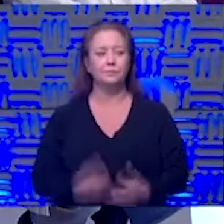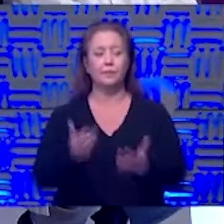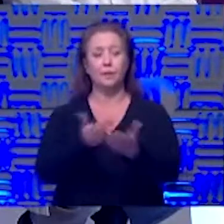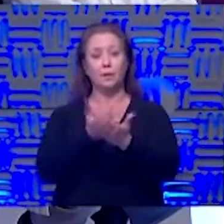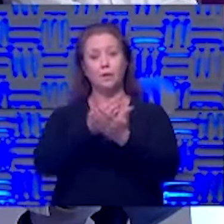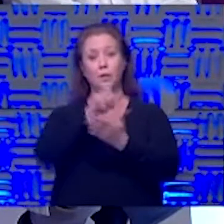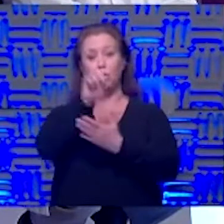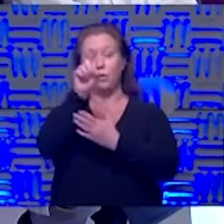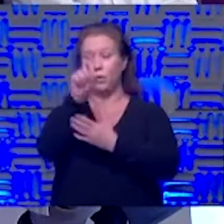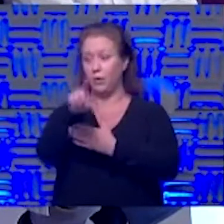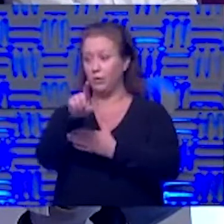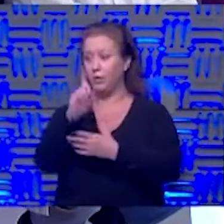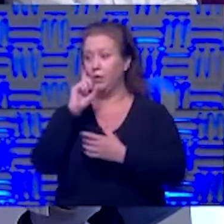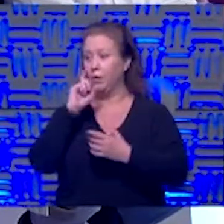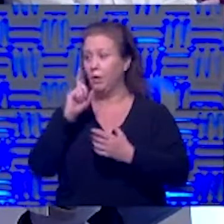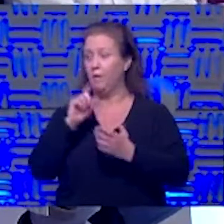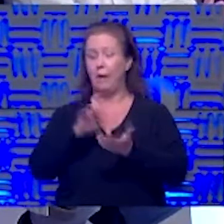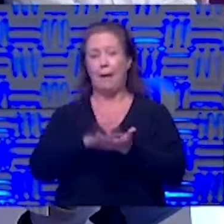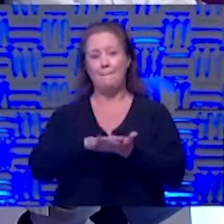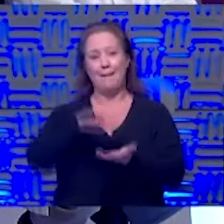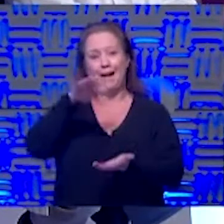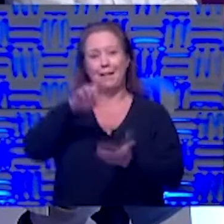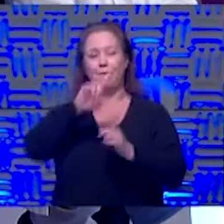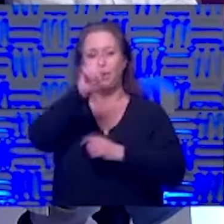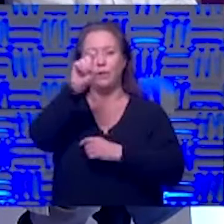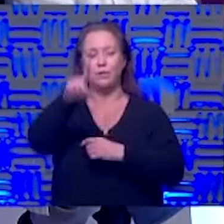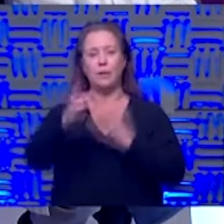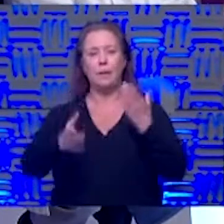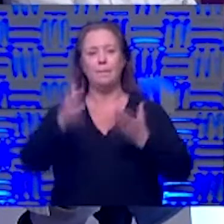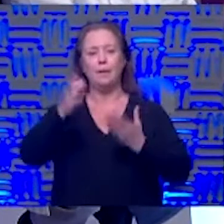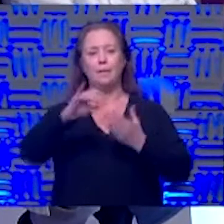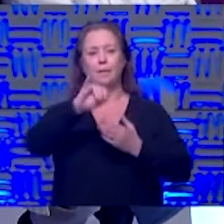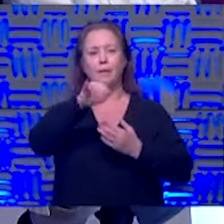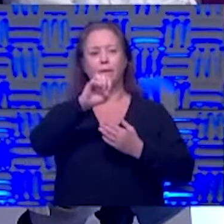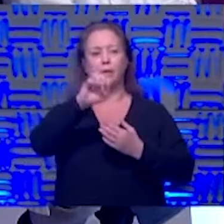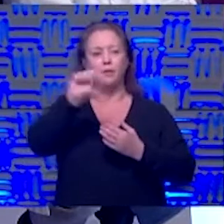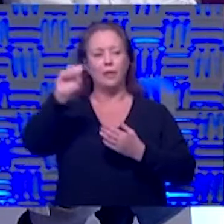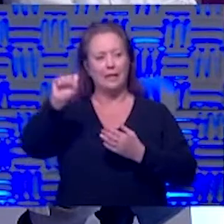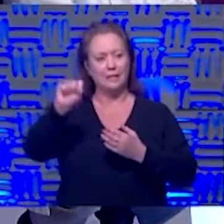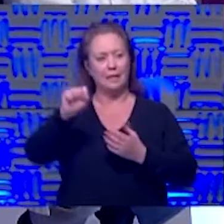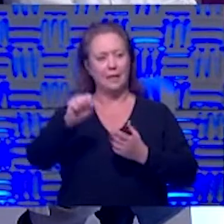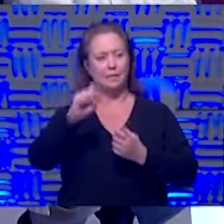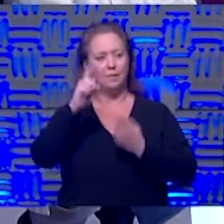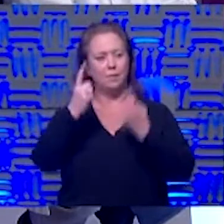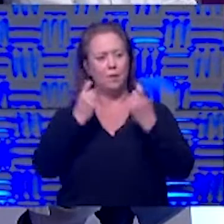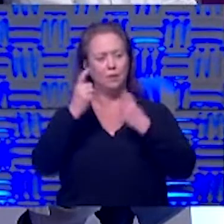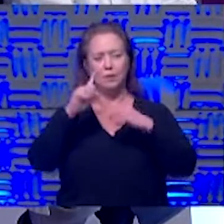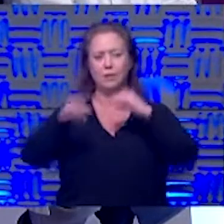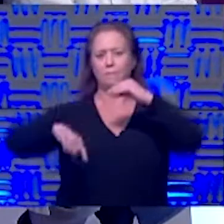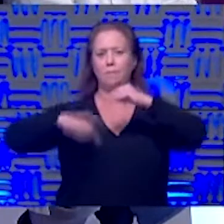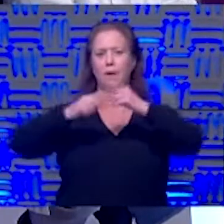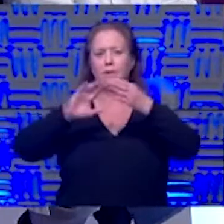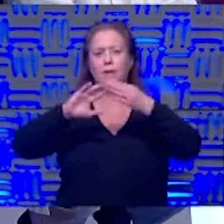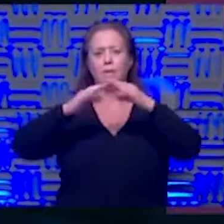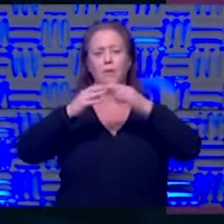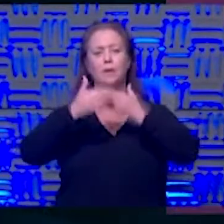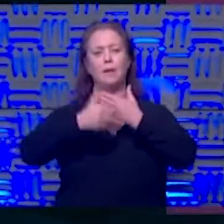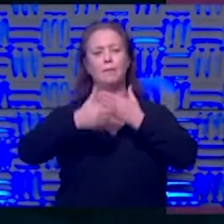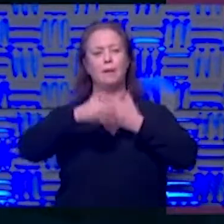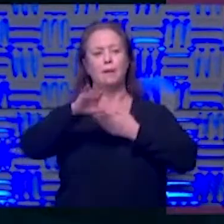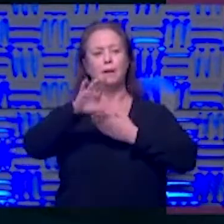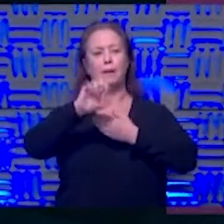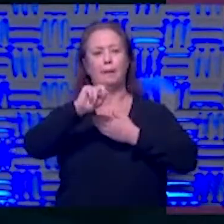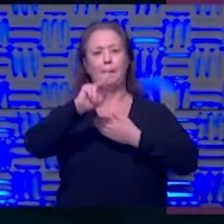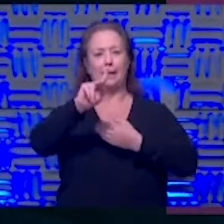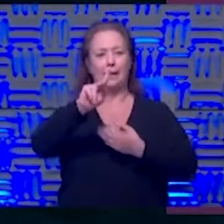here and you've got a i've got a pile of them here but first maybe we should turn to jess because i think she's got some questions that are coming in about the community blood bank because you'd